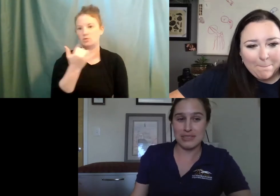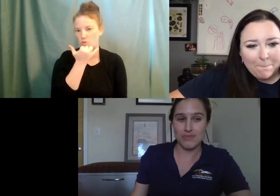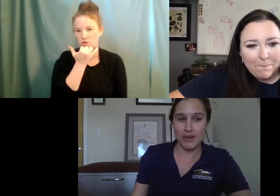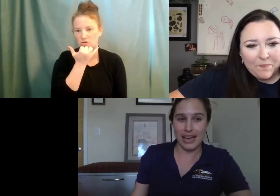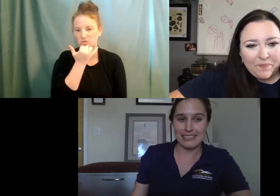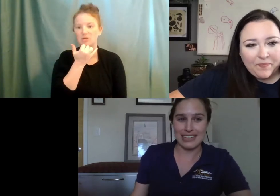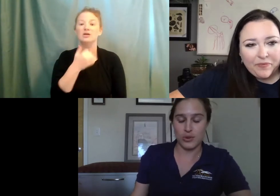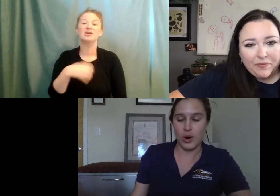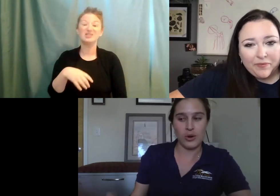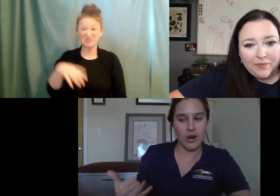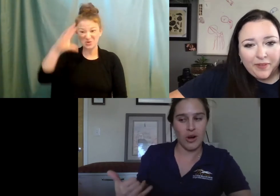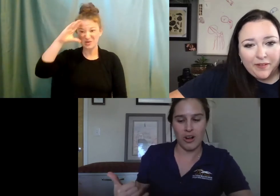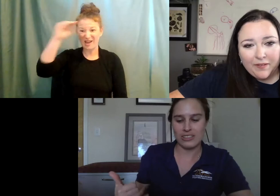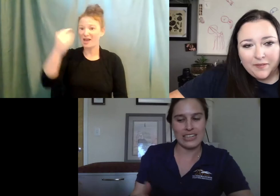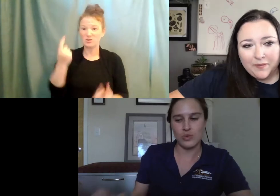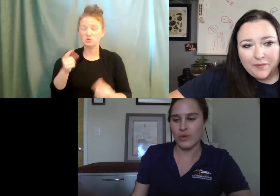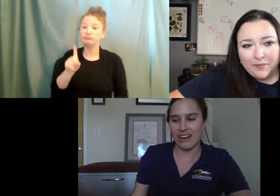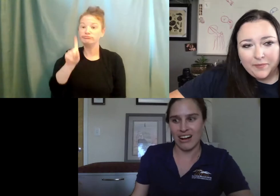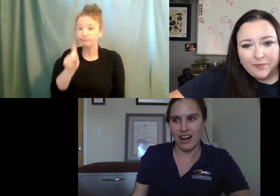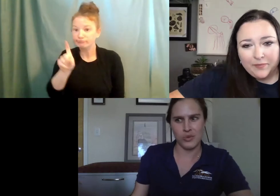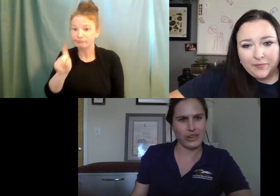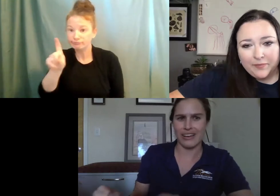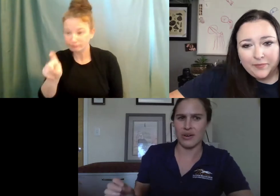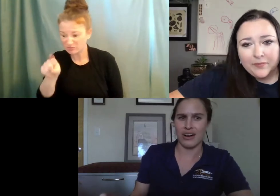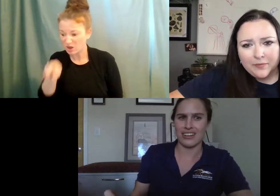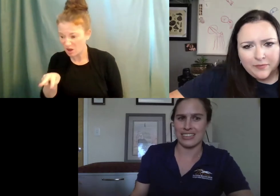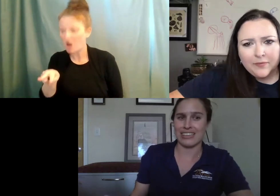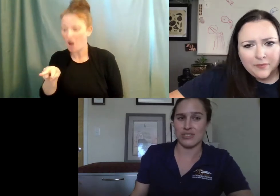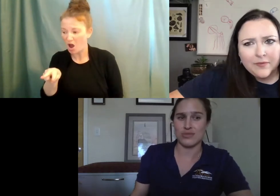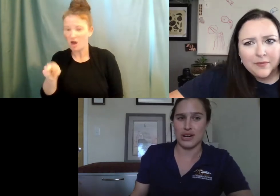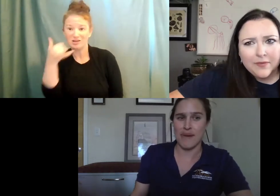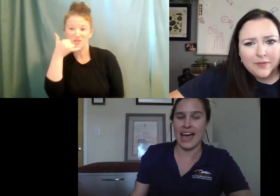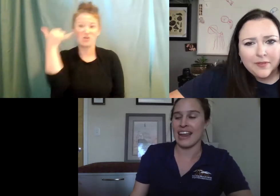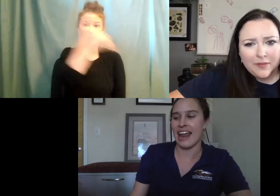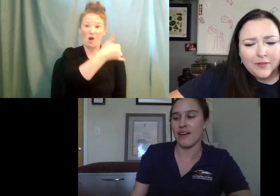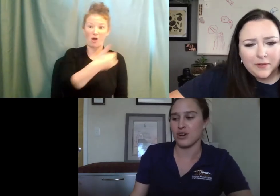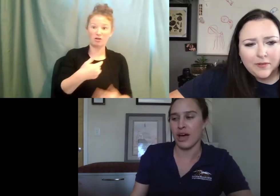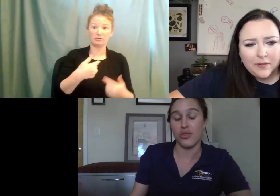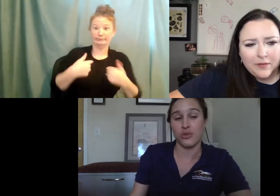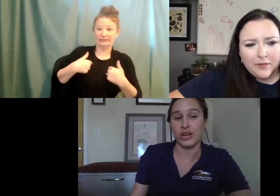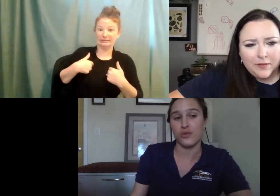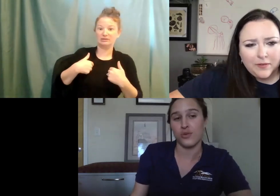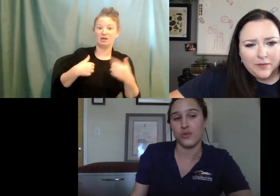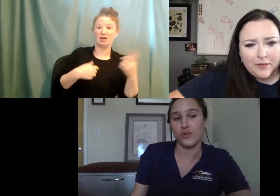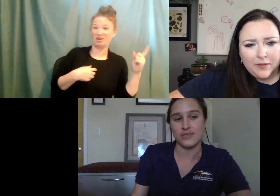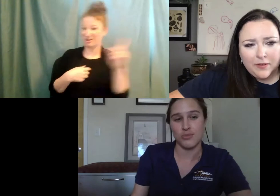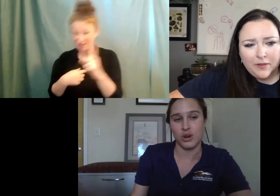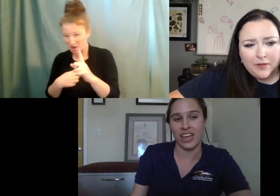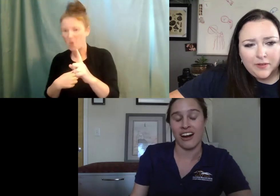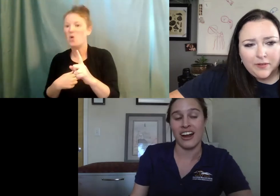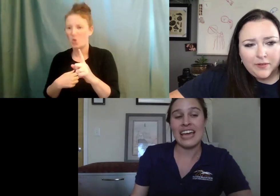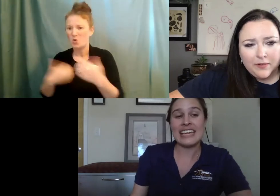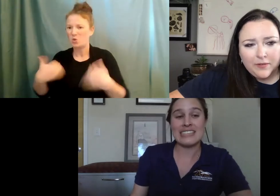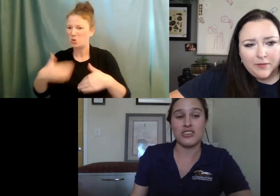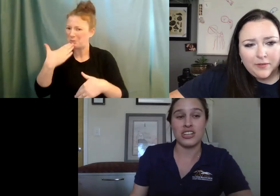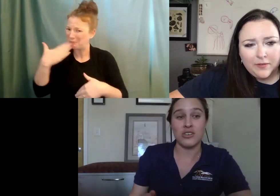walk up to this bobcat sitting in the road, called us, we went out and got him. were like, gosh, like he looks pretty bad. And after about three or four days of supportive